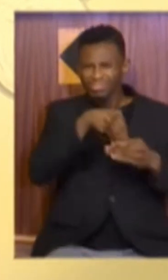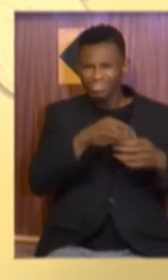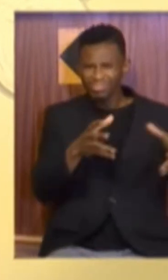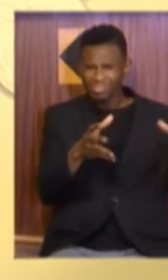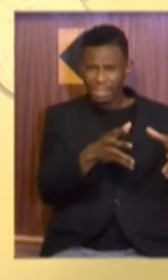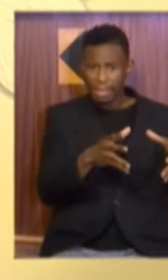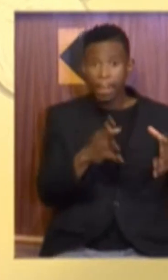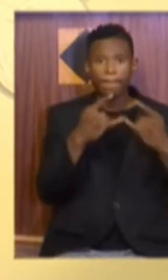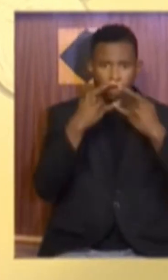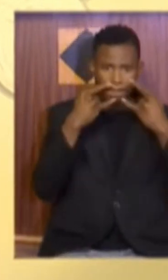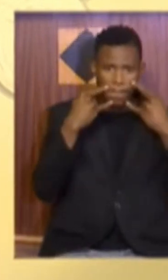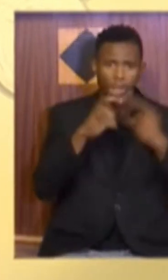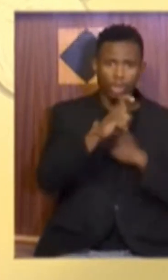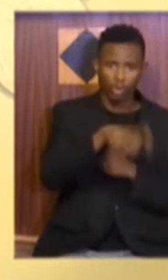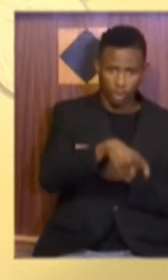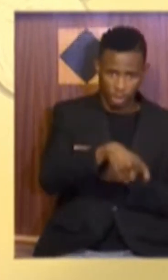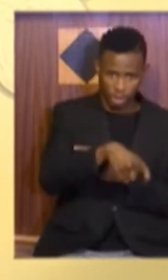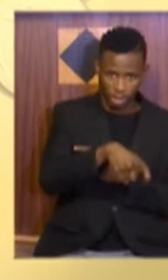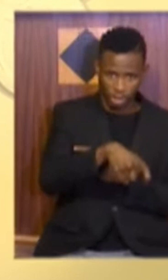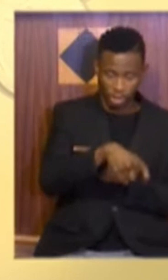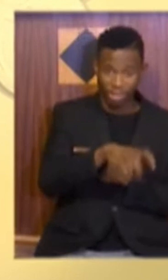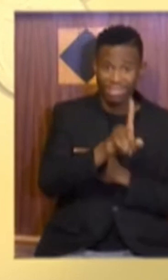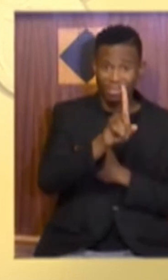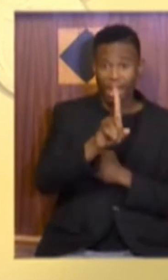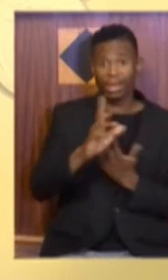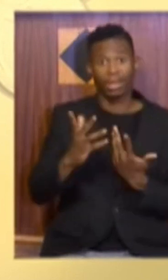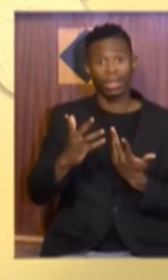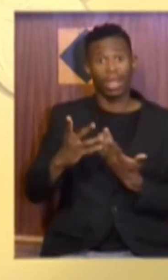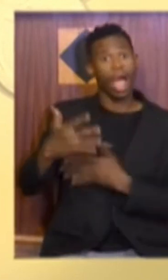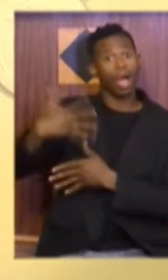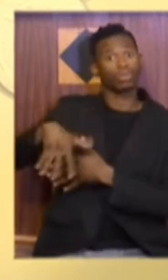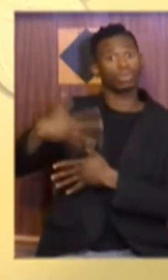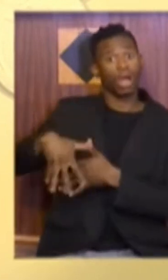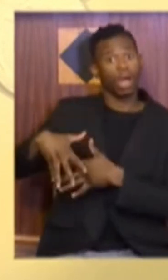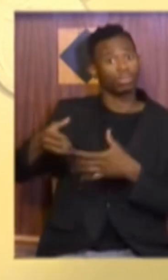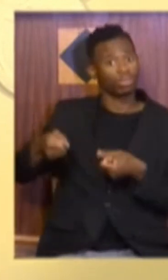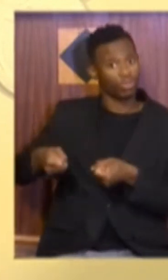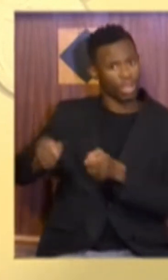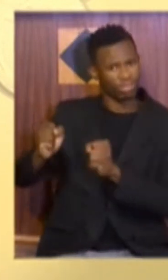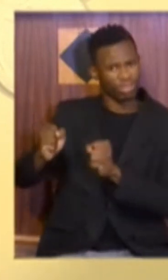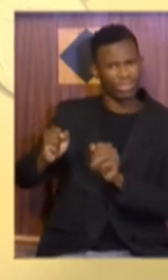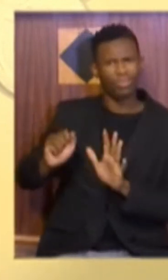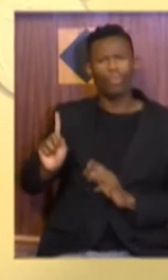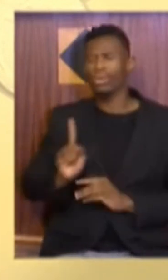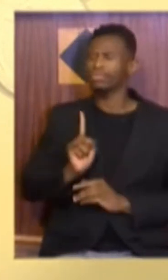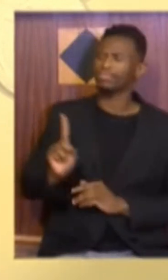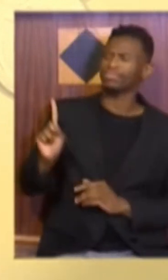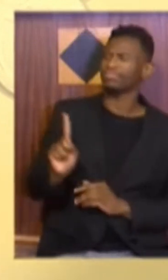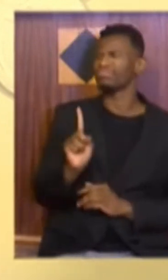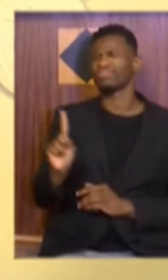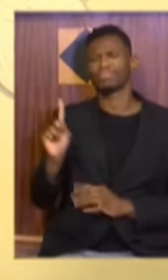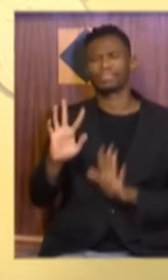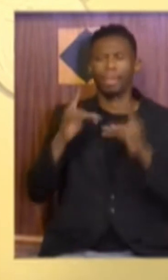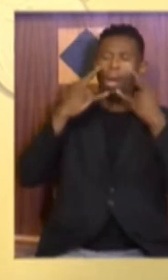place. But we do not need to wear masks when we are walking on the